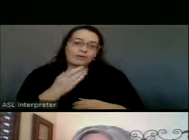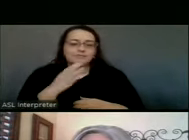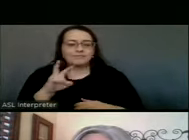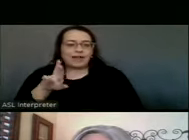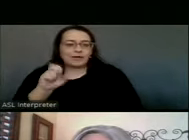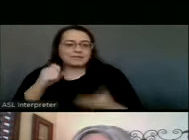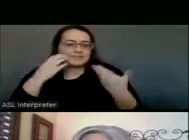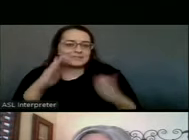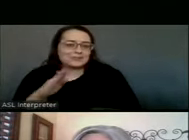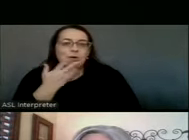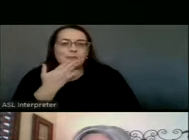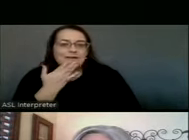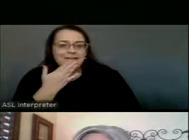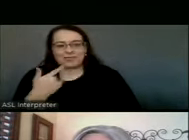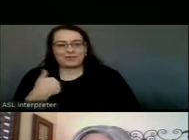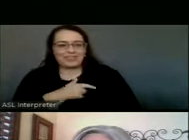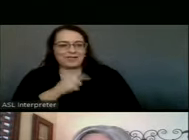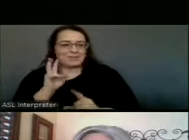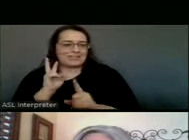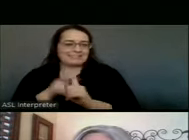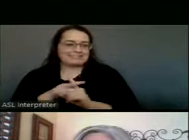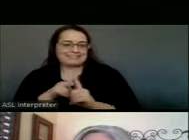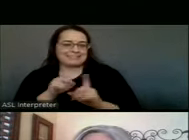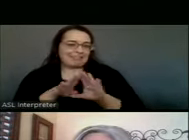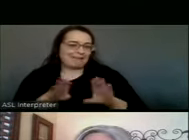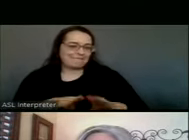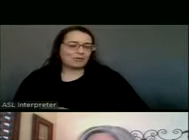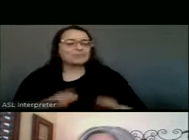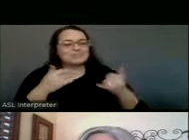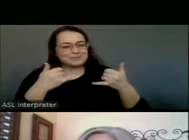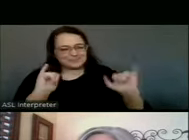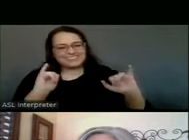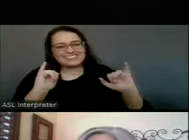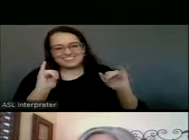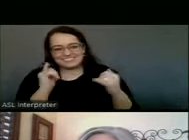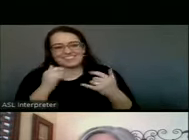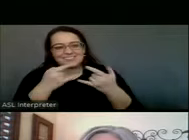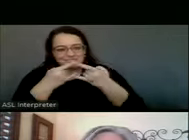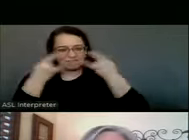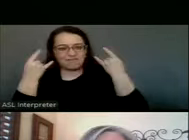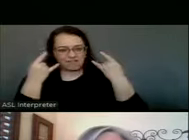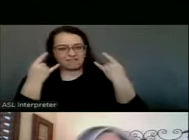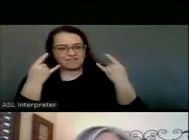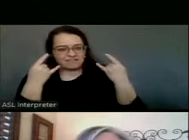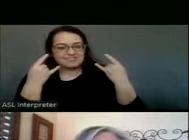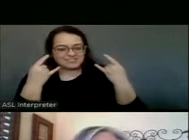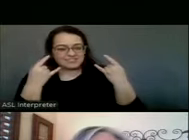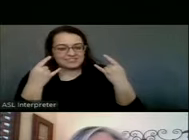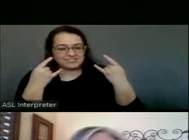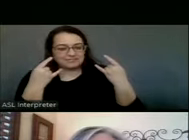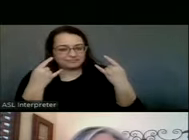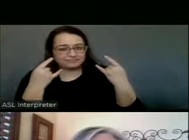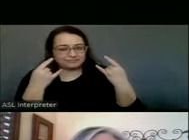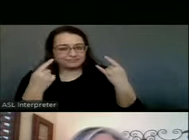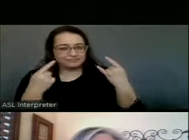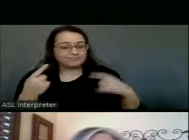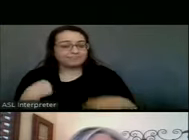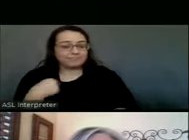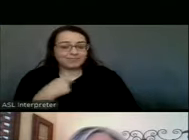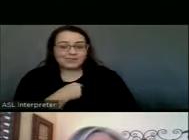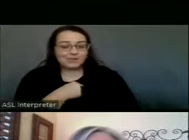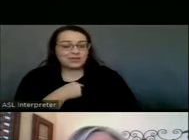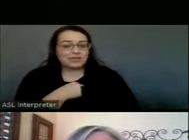assigned to it. And so, you know, we still need to wear our masks so that we, so that we don't,